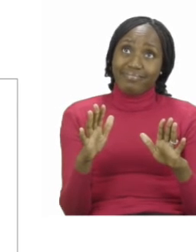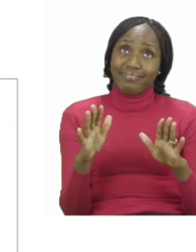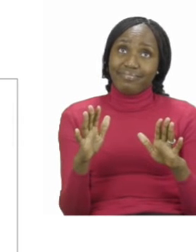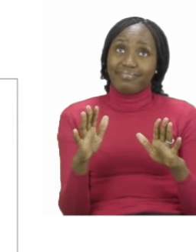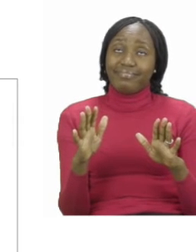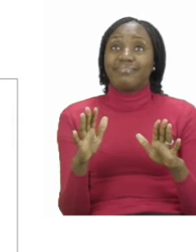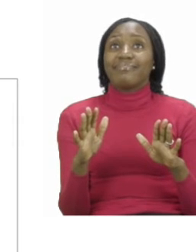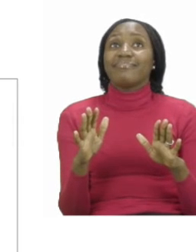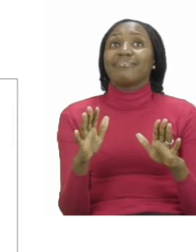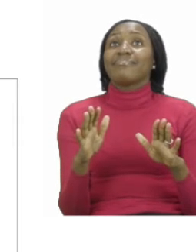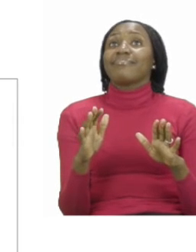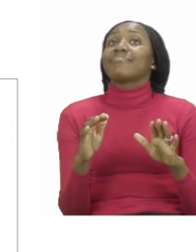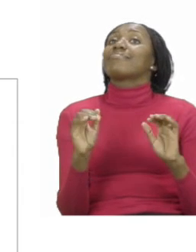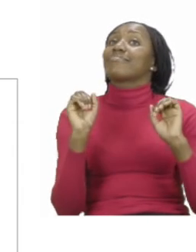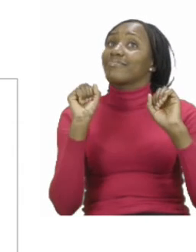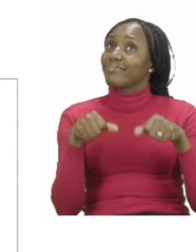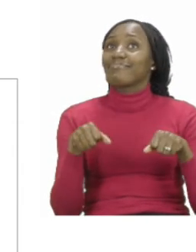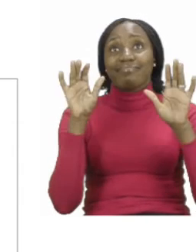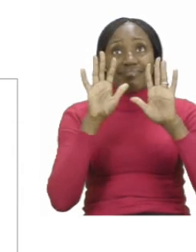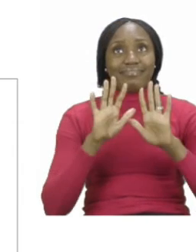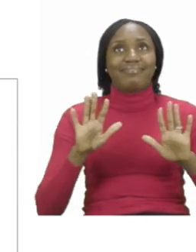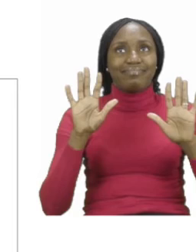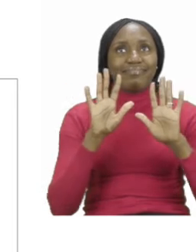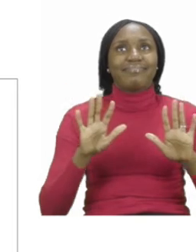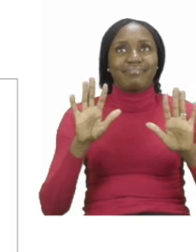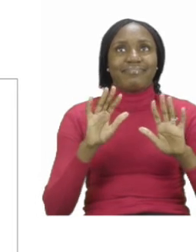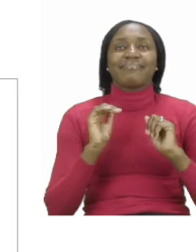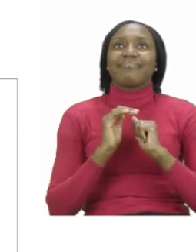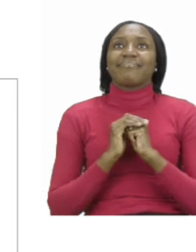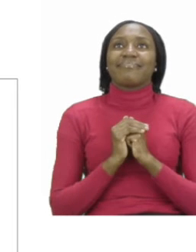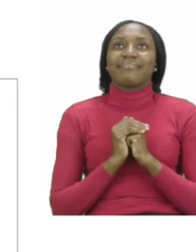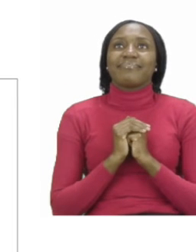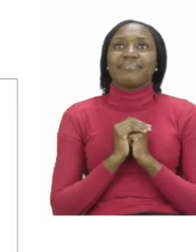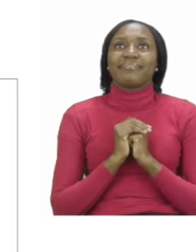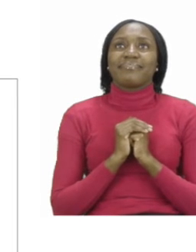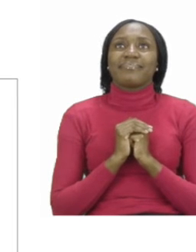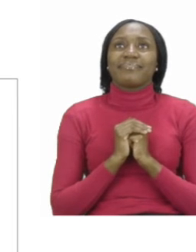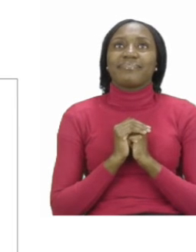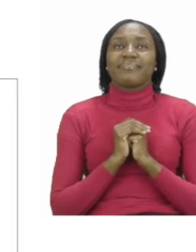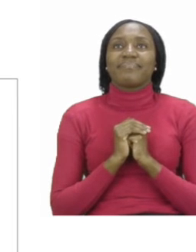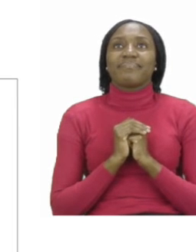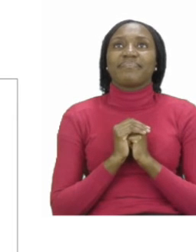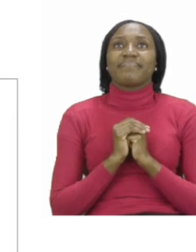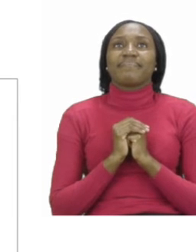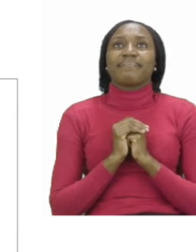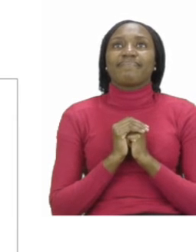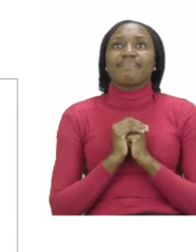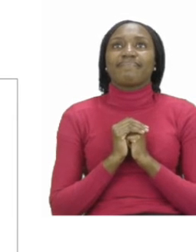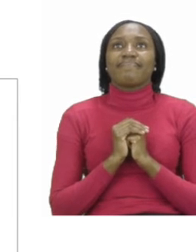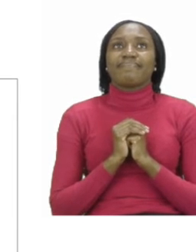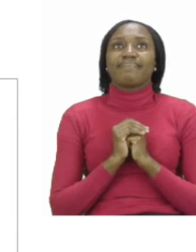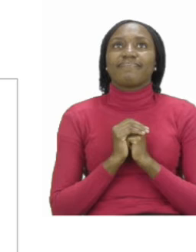And guess what boys and girls? You can also color this animal. Now